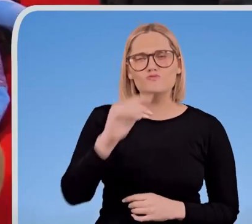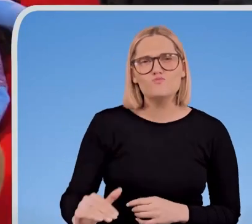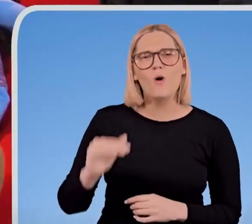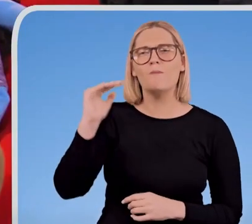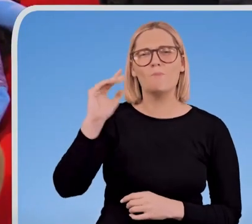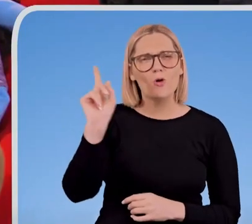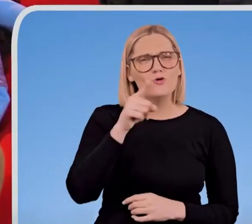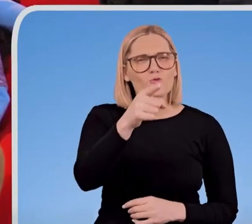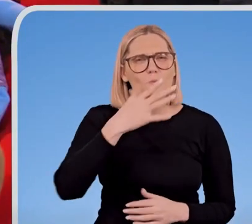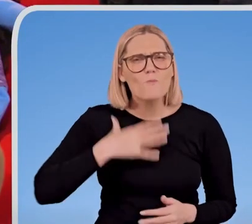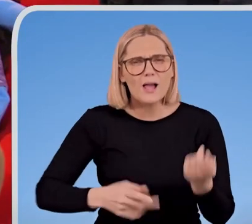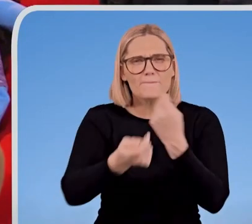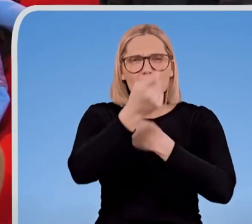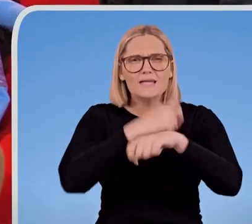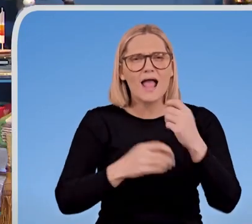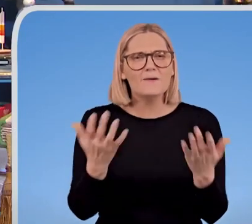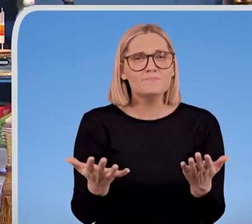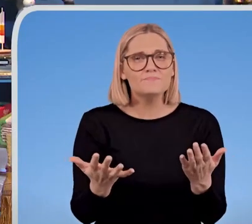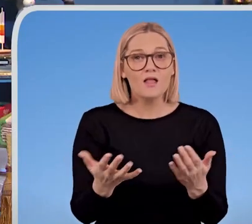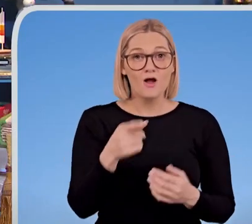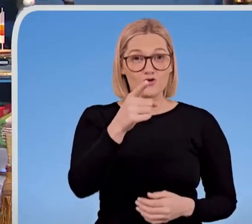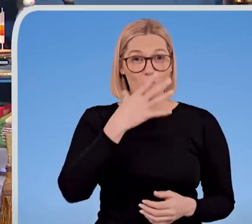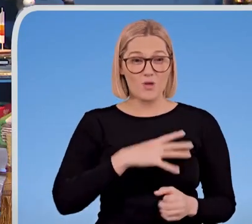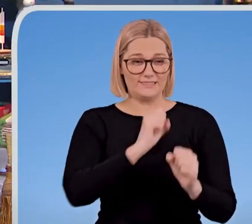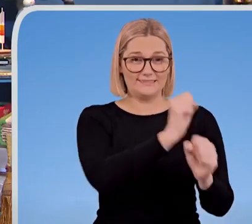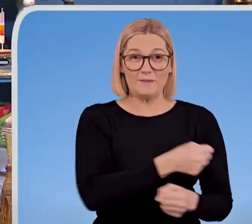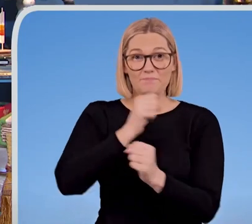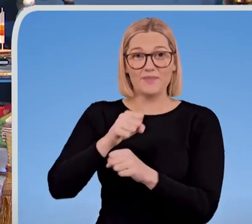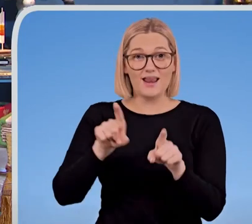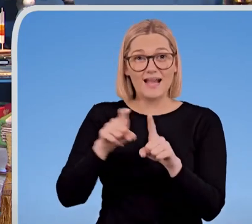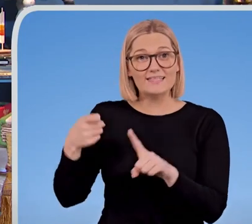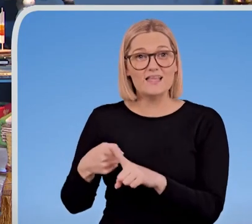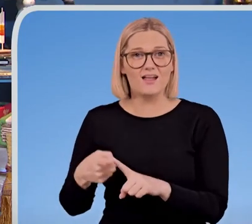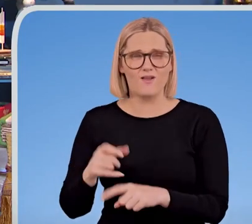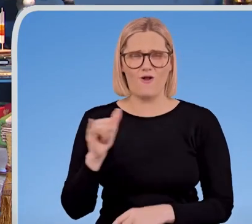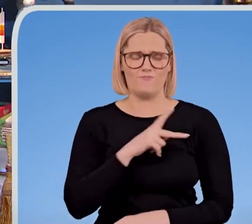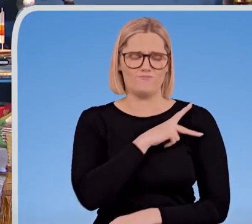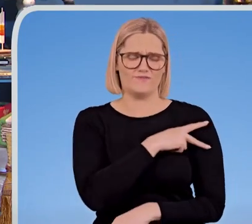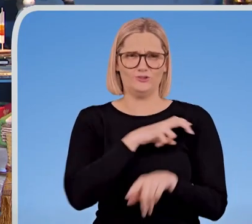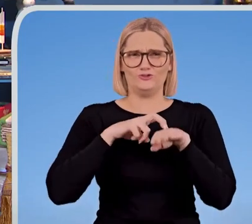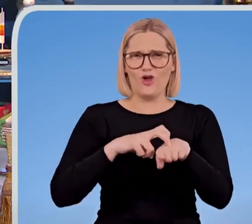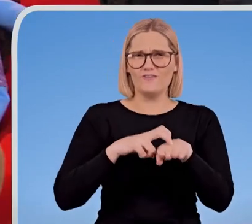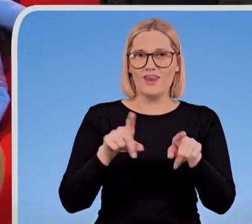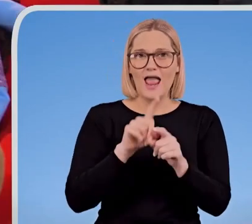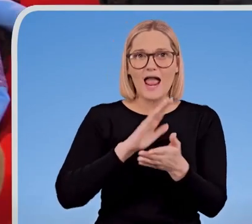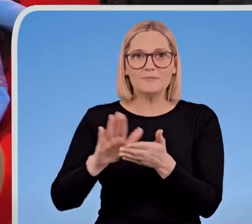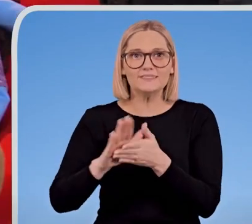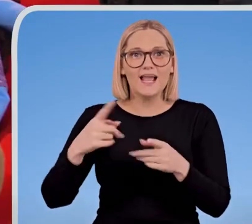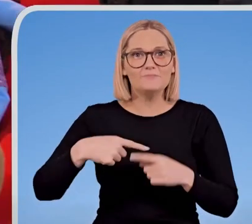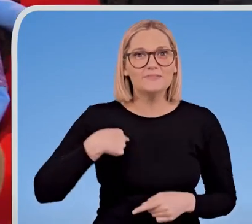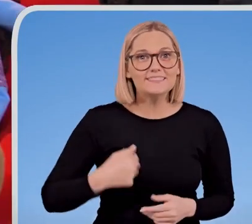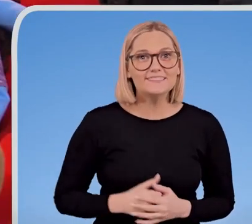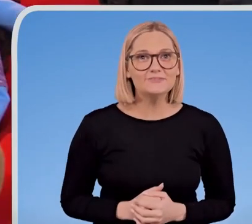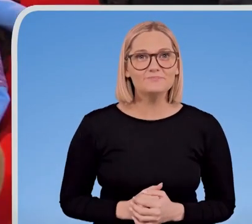Kaya, or become a pro surfer like Humpty and I. It's time for us to go now. It's bye from